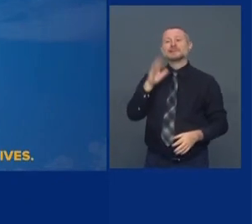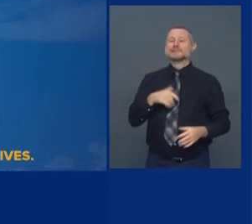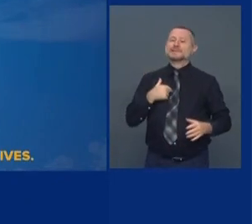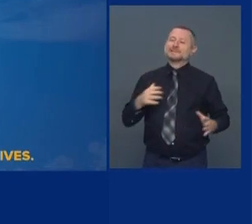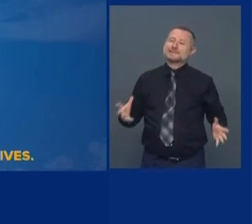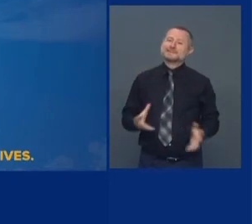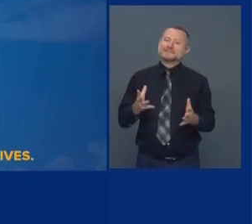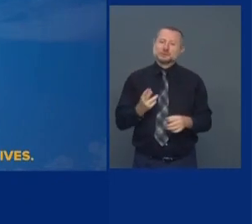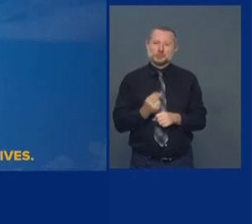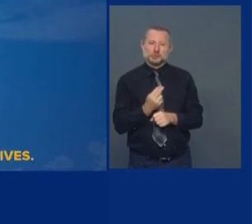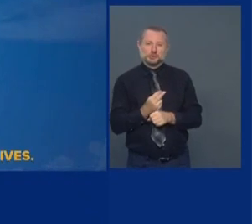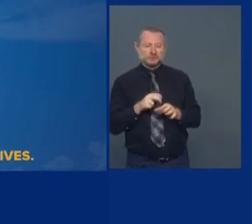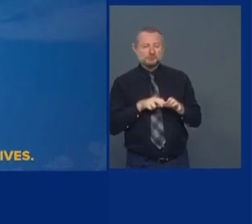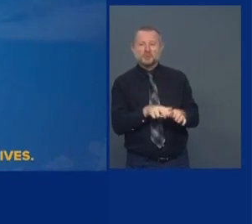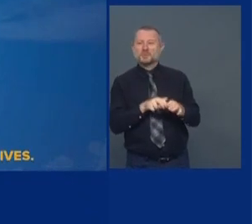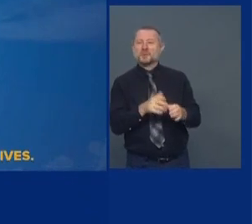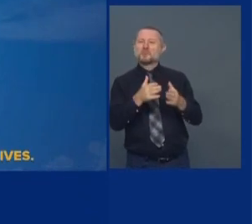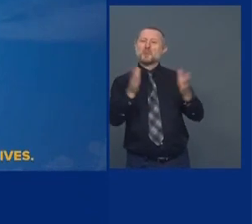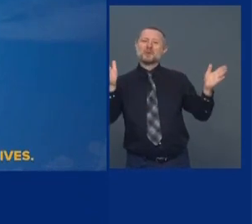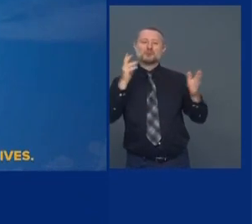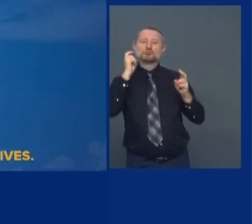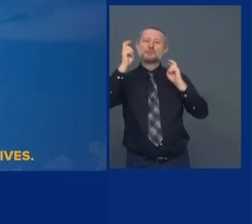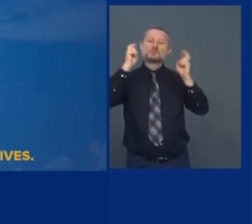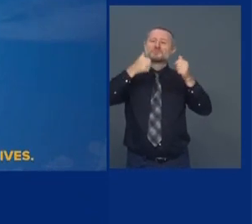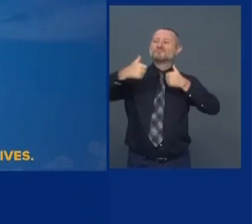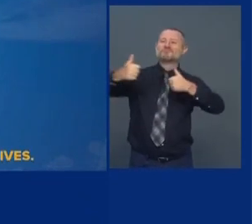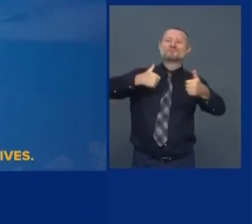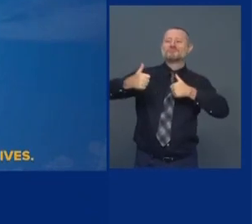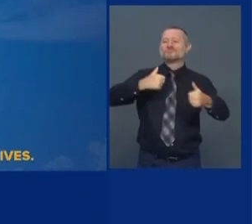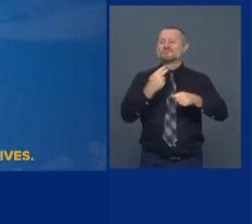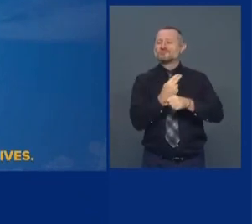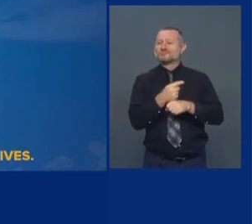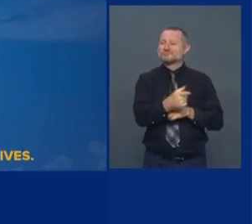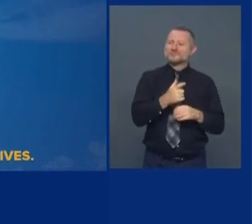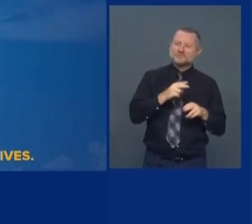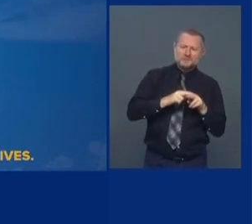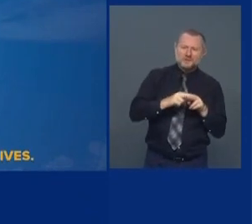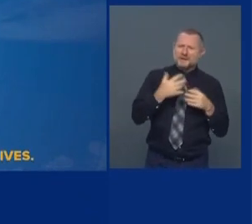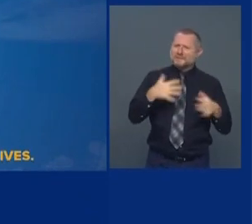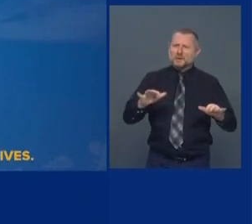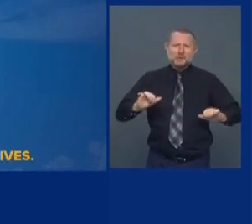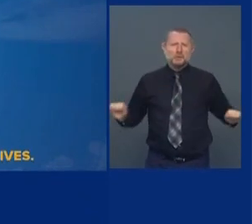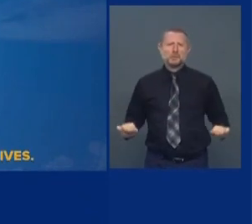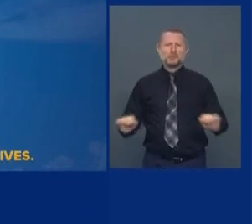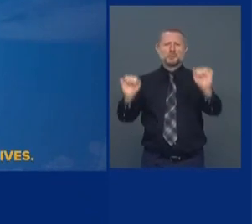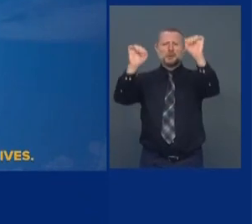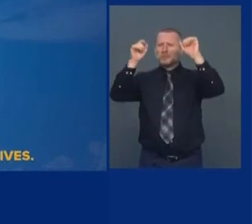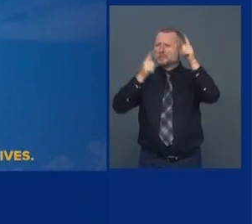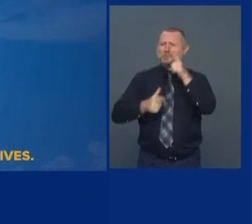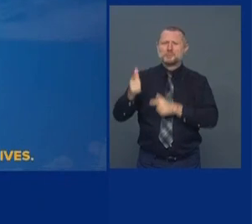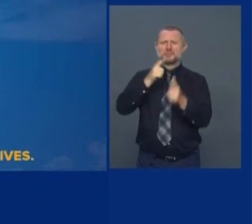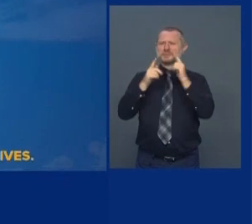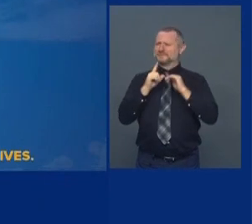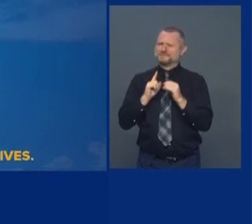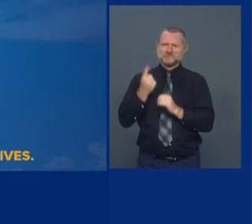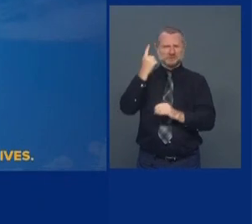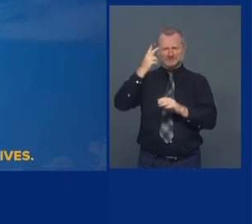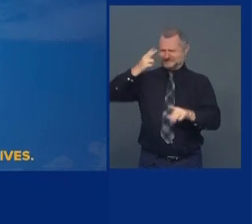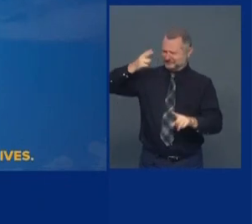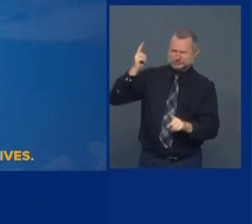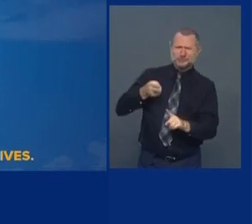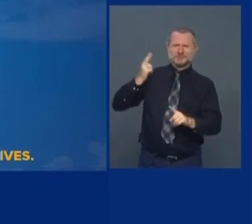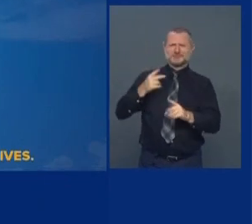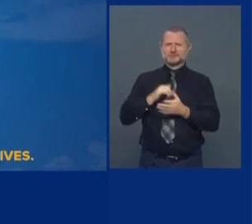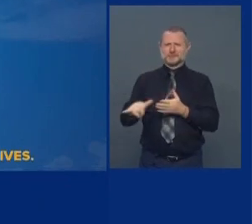transportation. The trains are cleaned. They're disinfected. First time in history. But